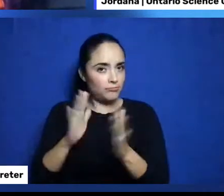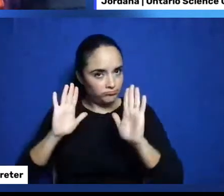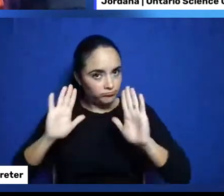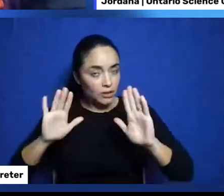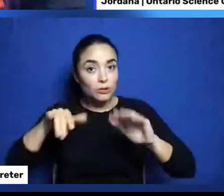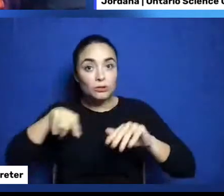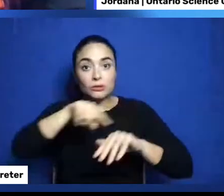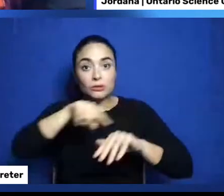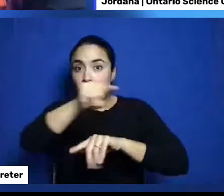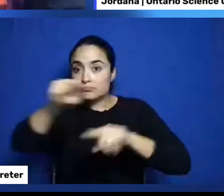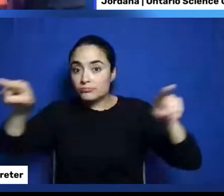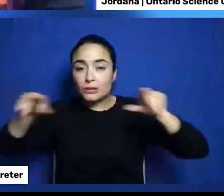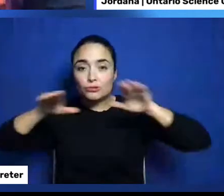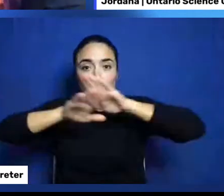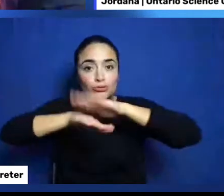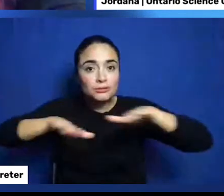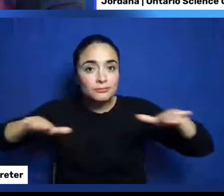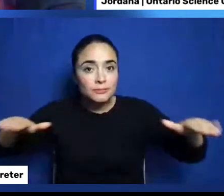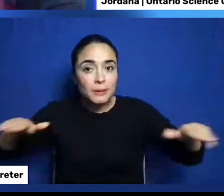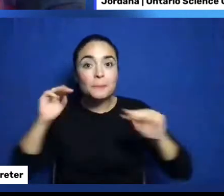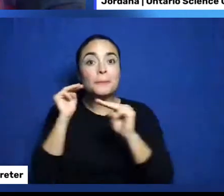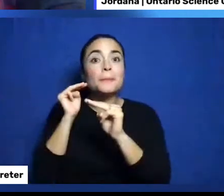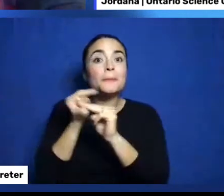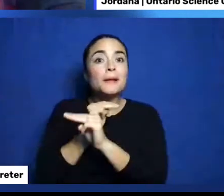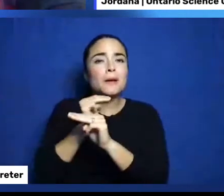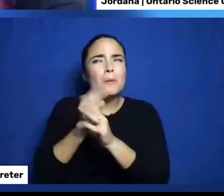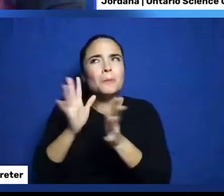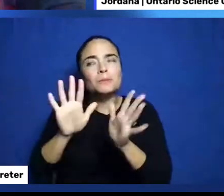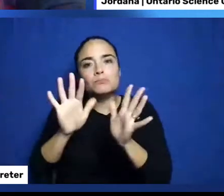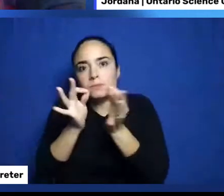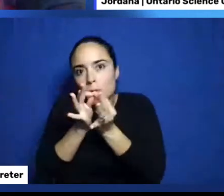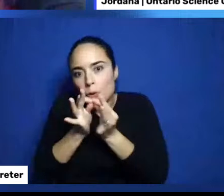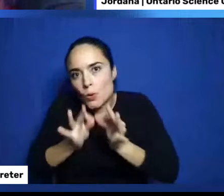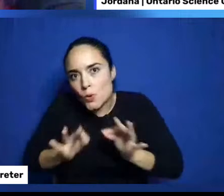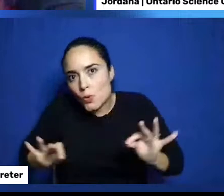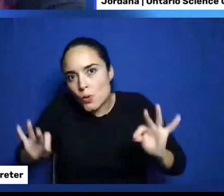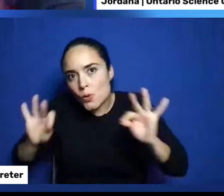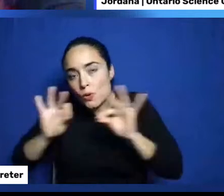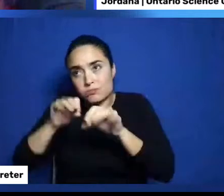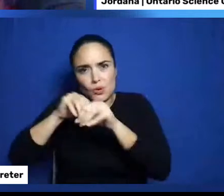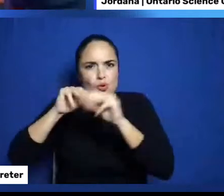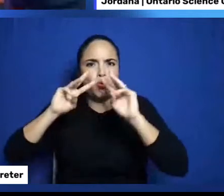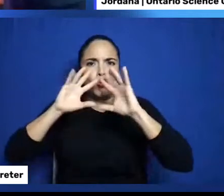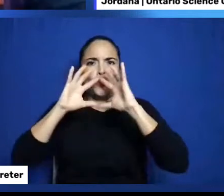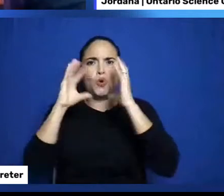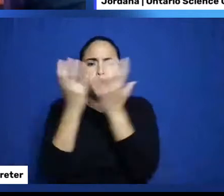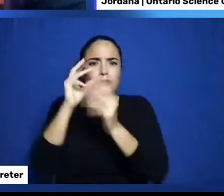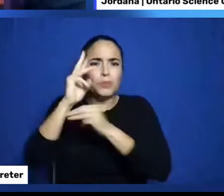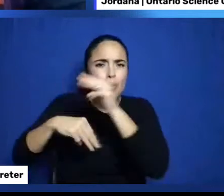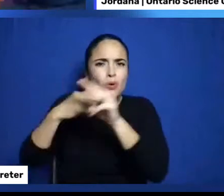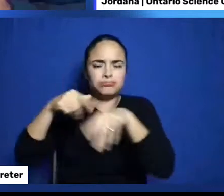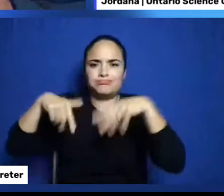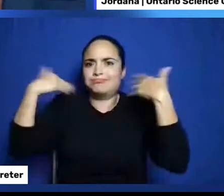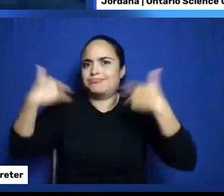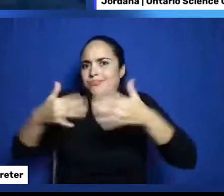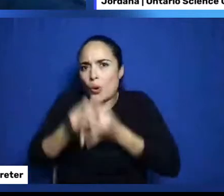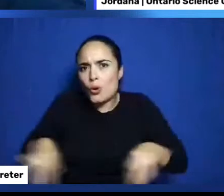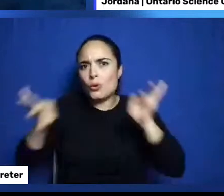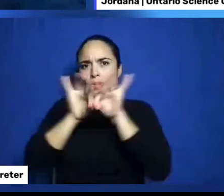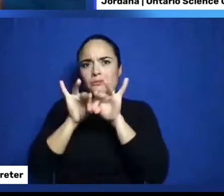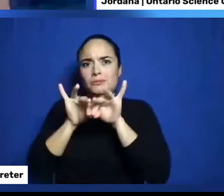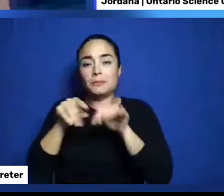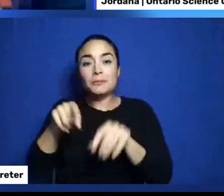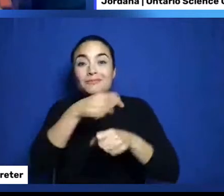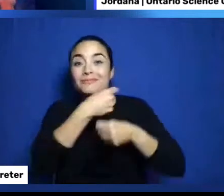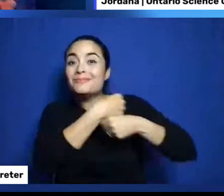math is a lot of things in this world. We use a lot of math. When we're making baskets. Not just when